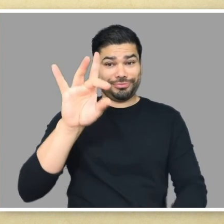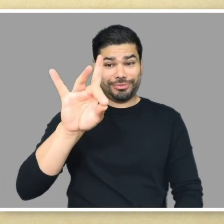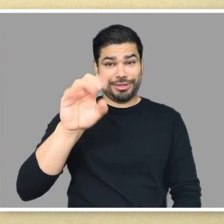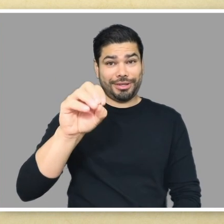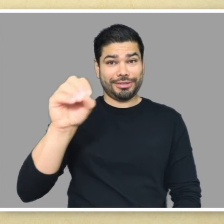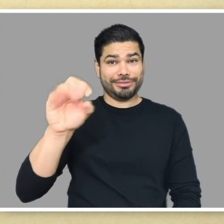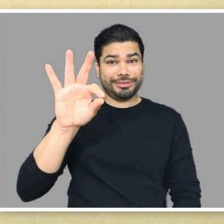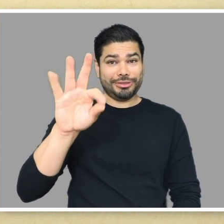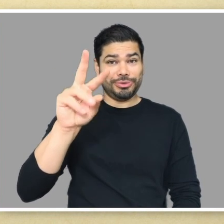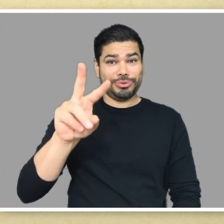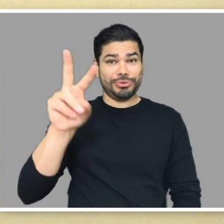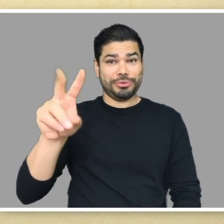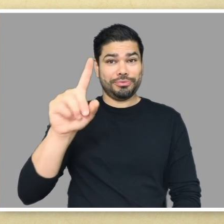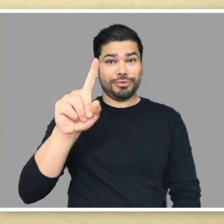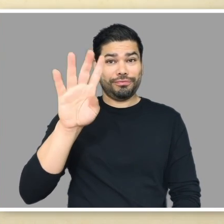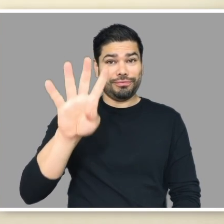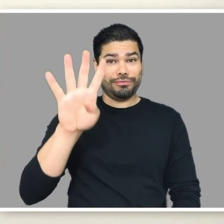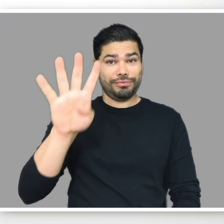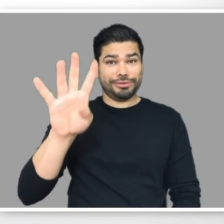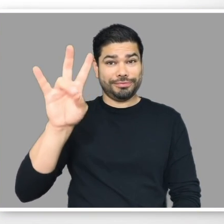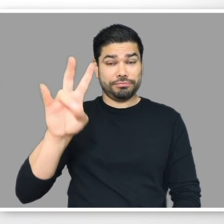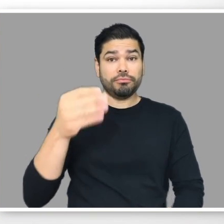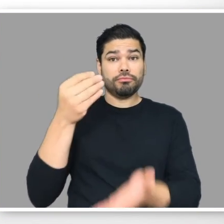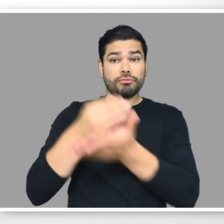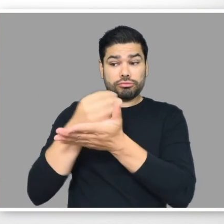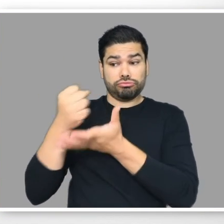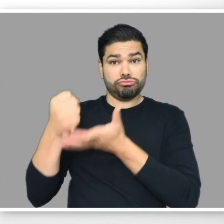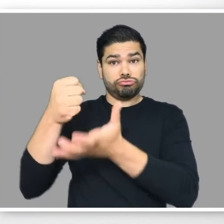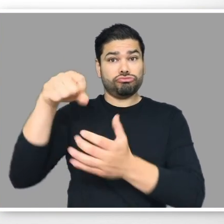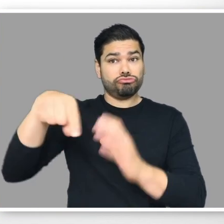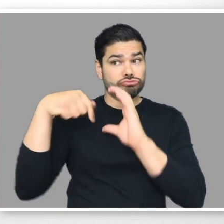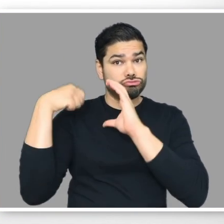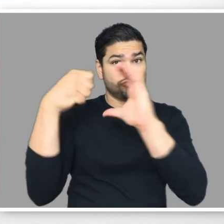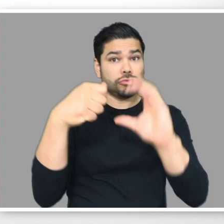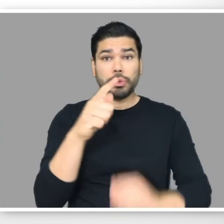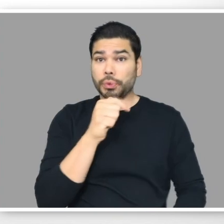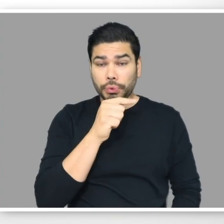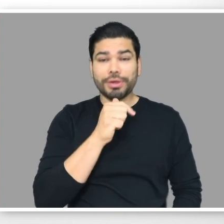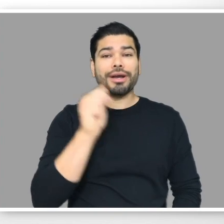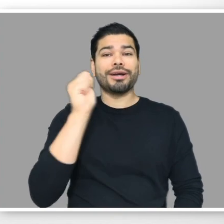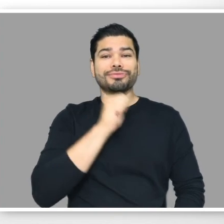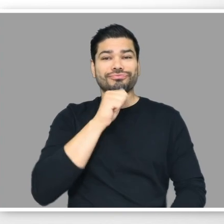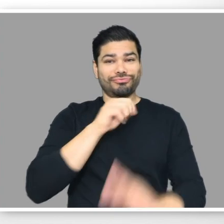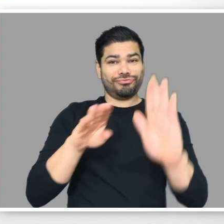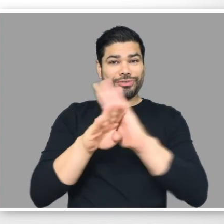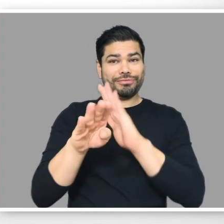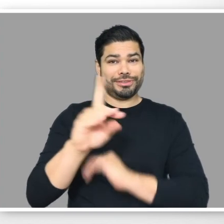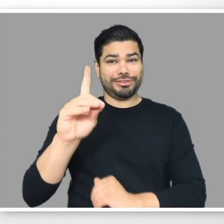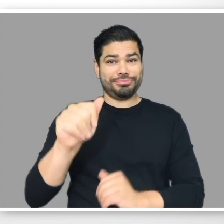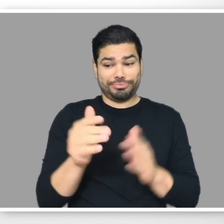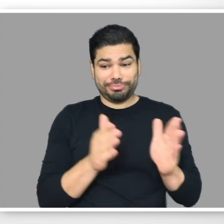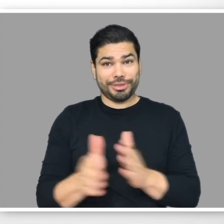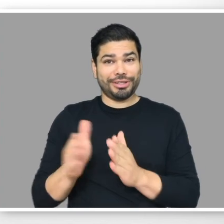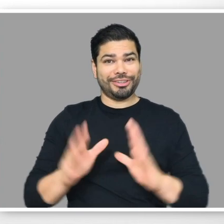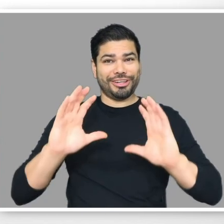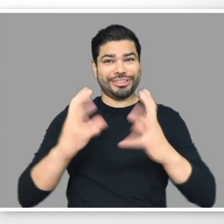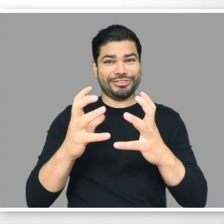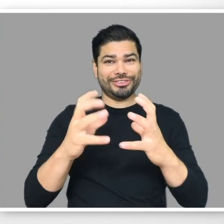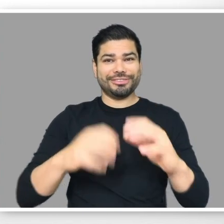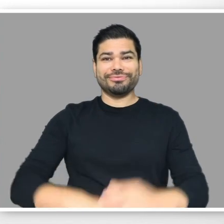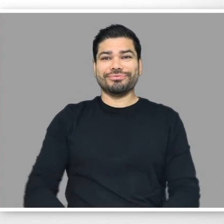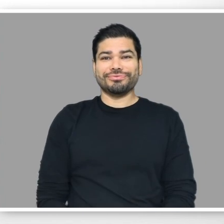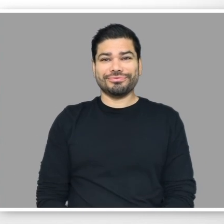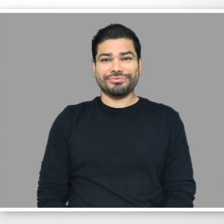-1447. Funding for this video provided by the Arizona Developmental Disabilities Planning Council.